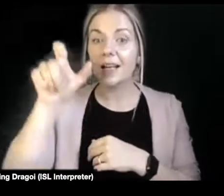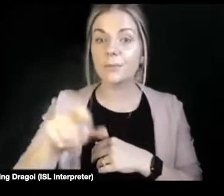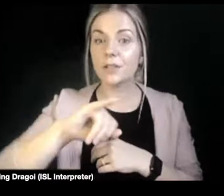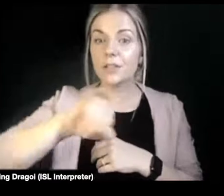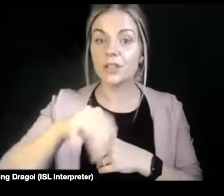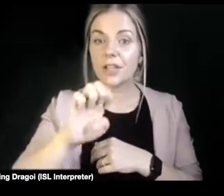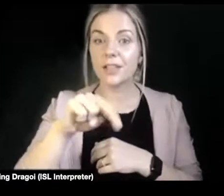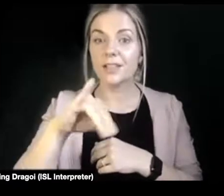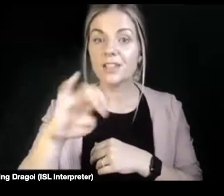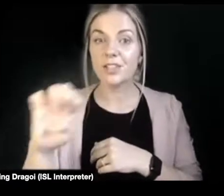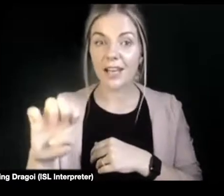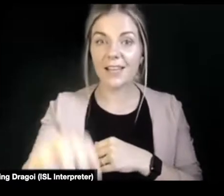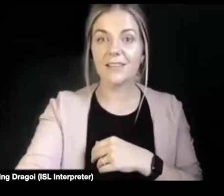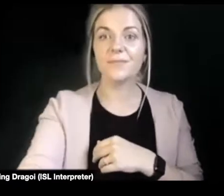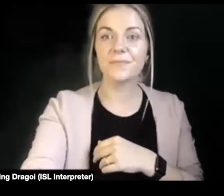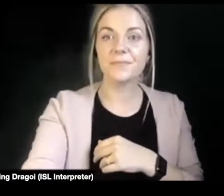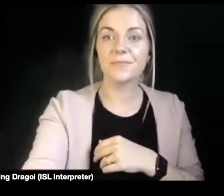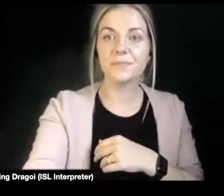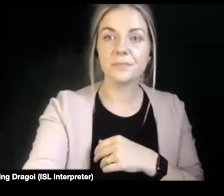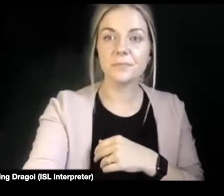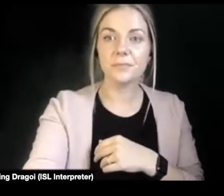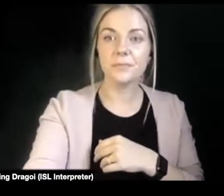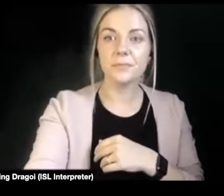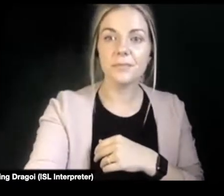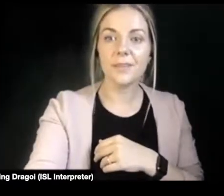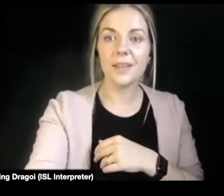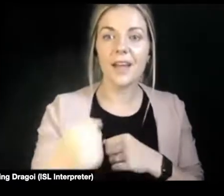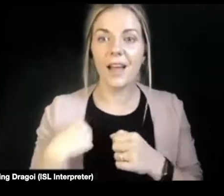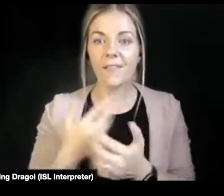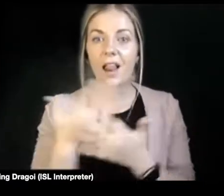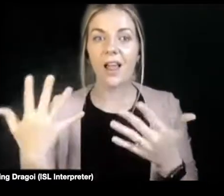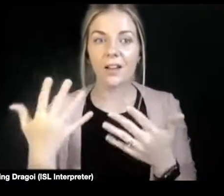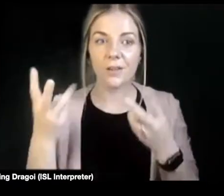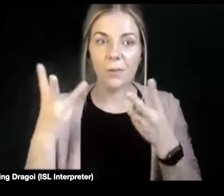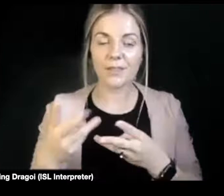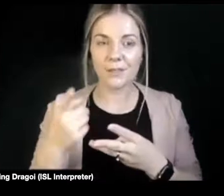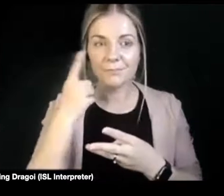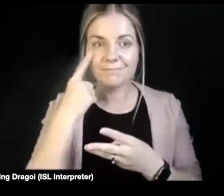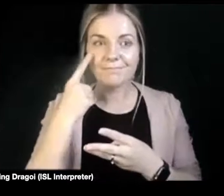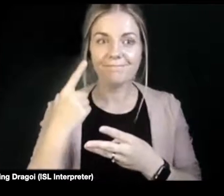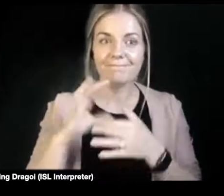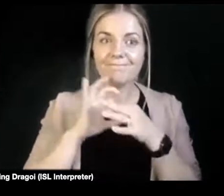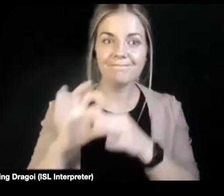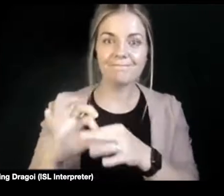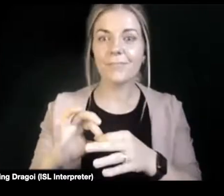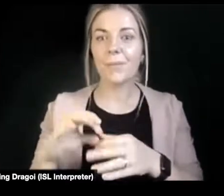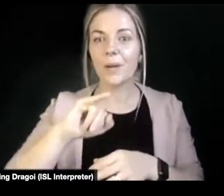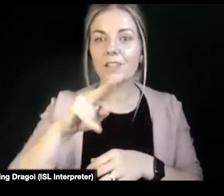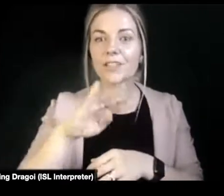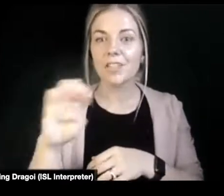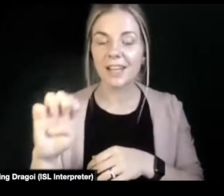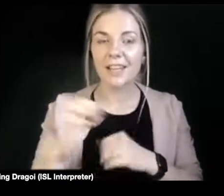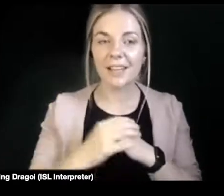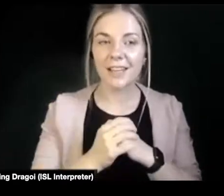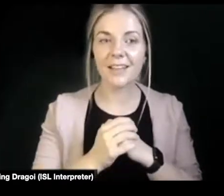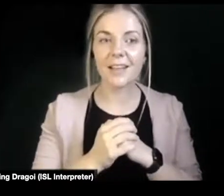Jenny, I've got quite a strong dub on the Koolock Act and some impairment. They were called self